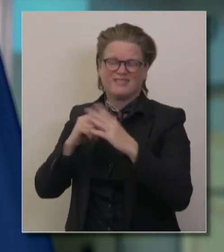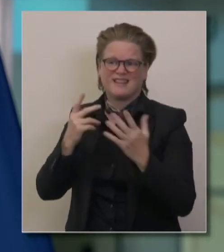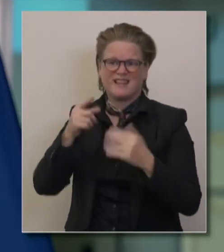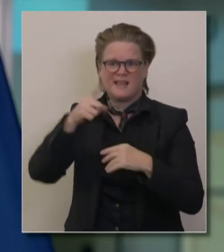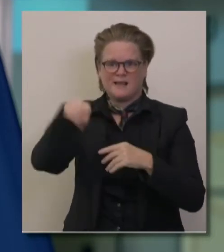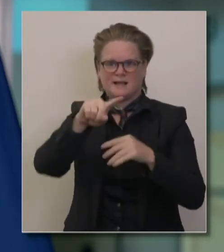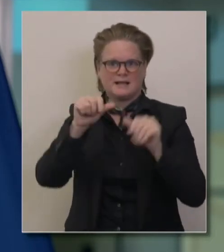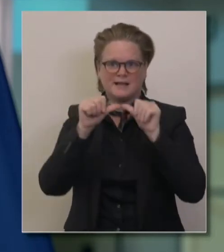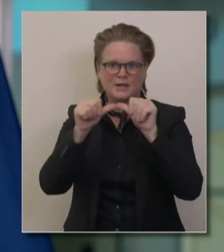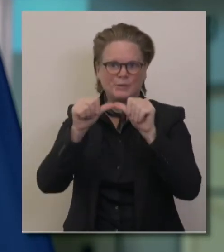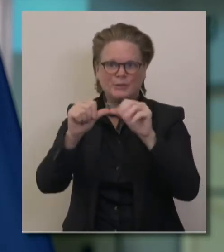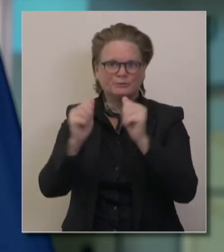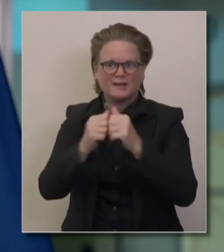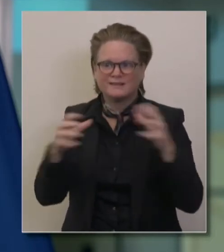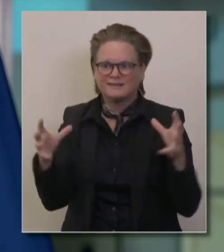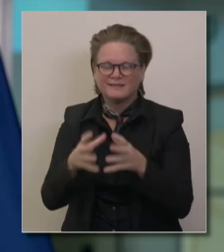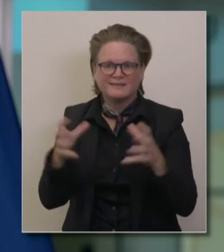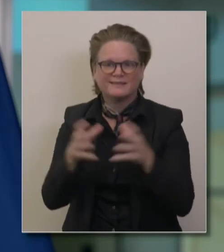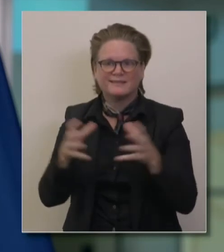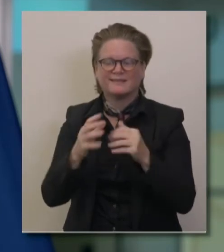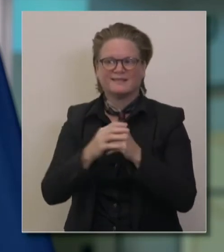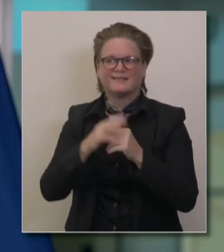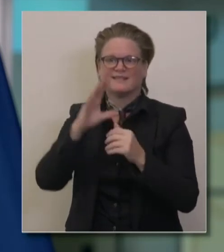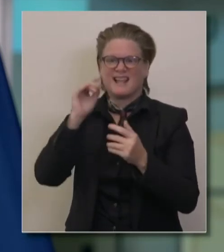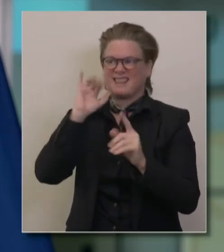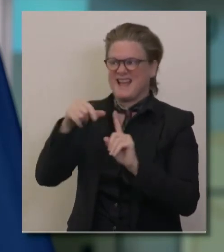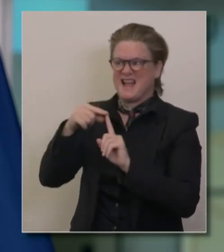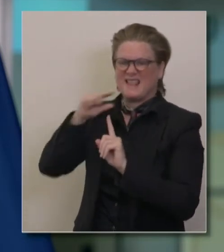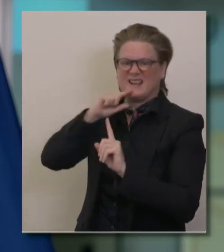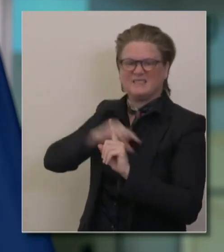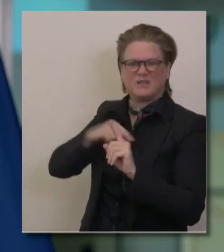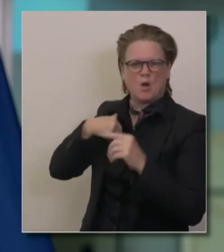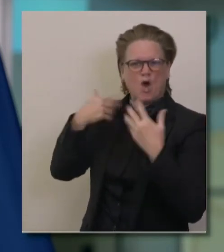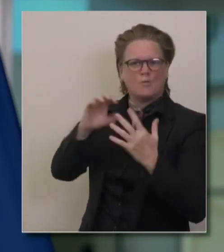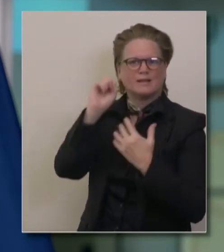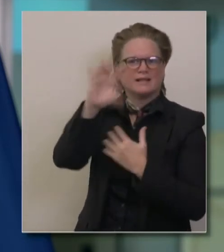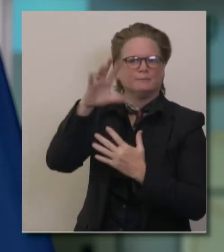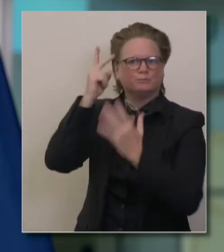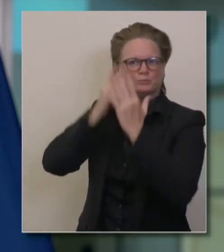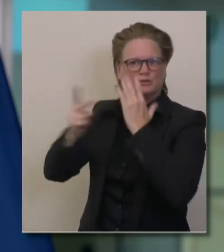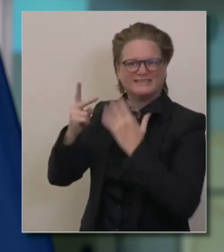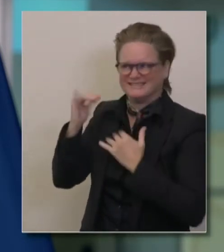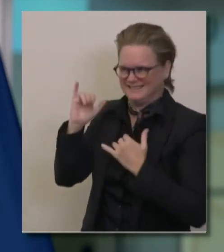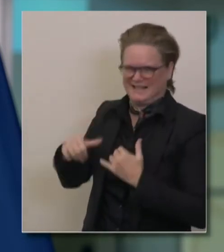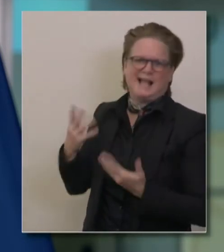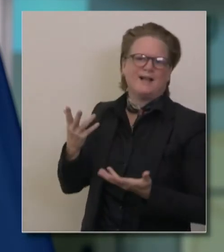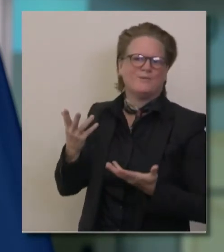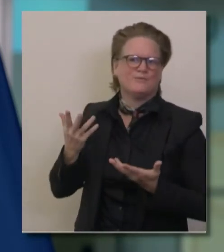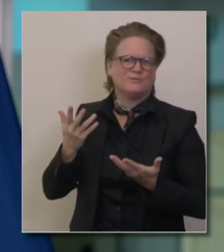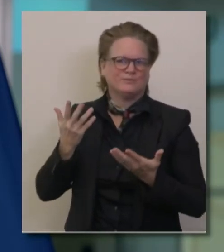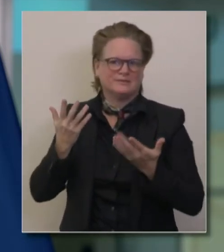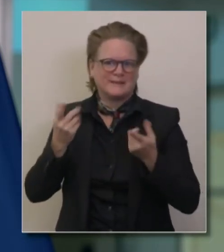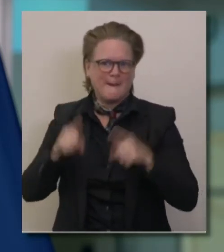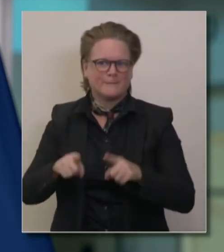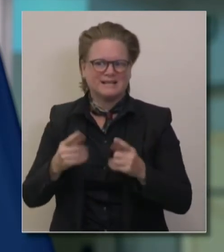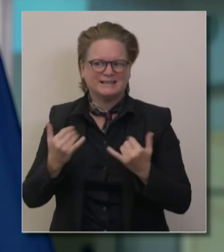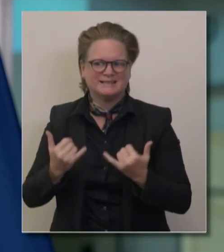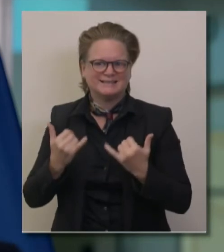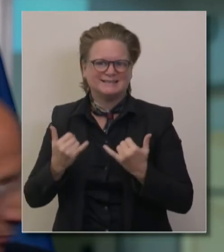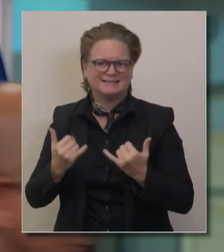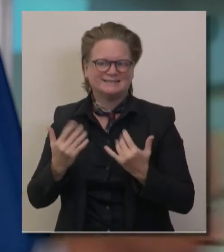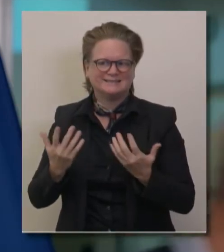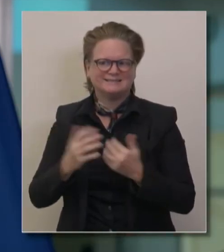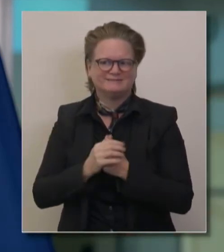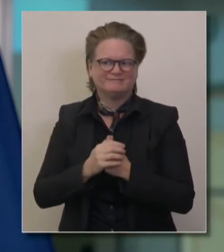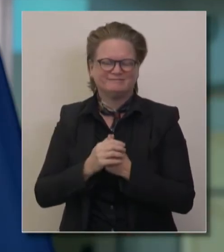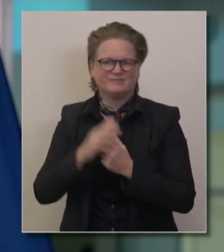these actions, these signals in our data to cause us to do the regional stay-at-home order the way that we did. Thank you.